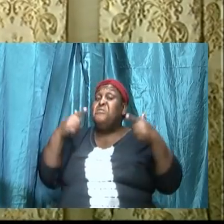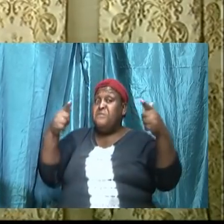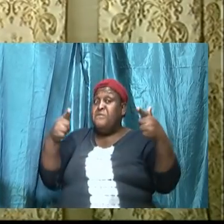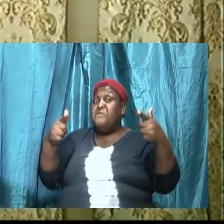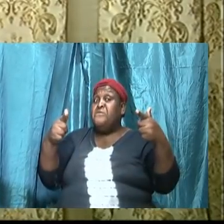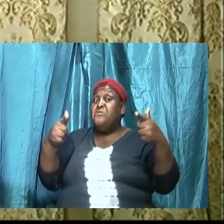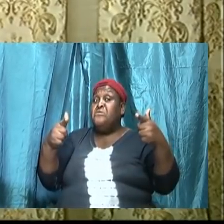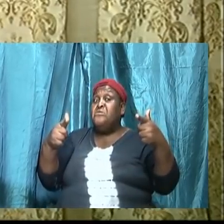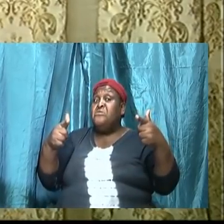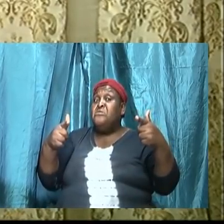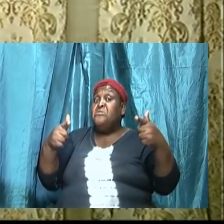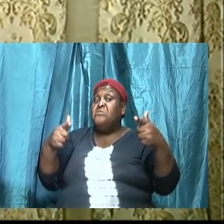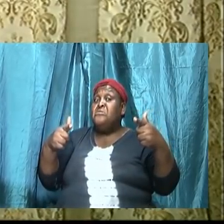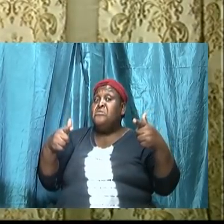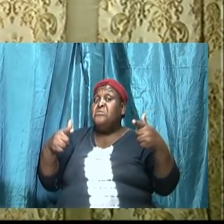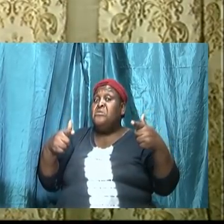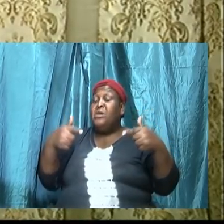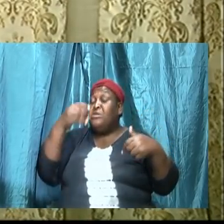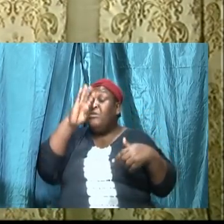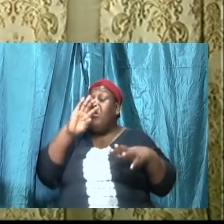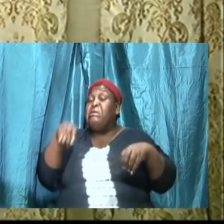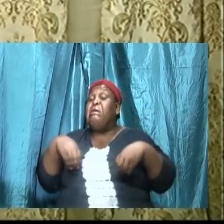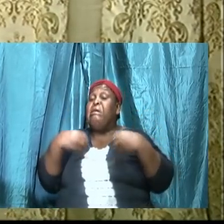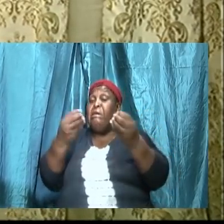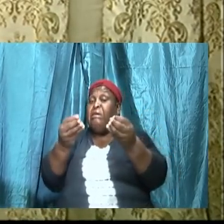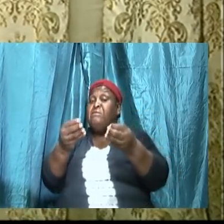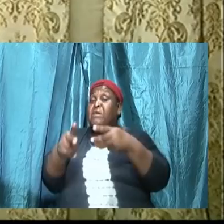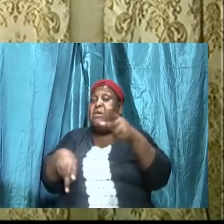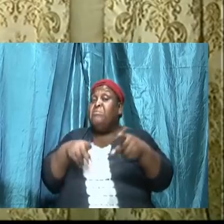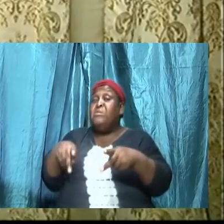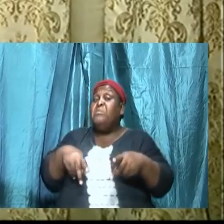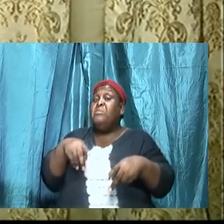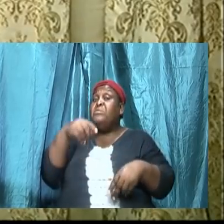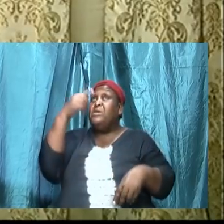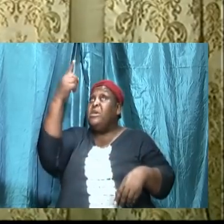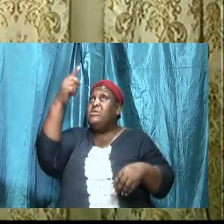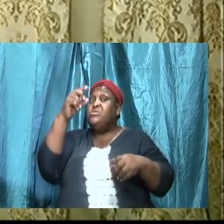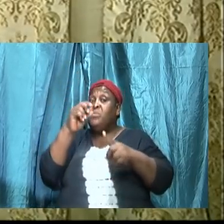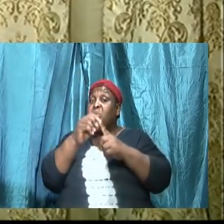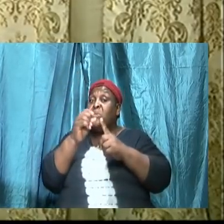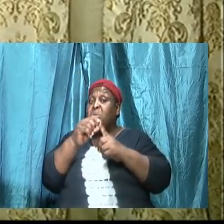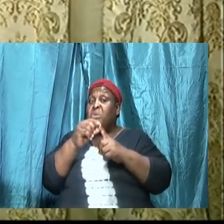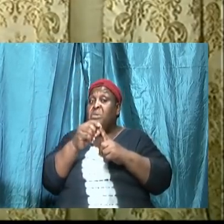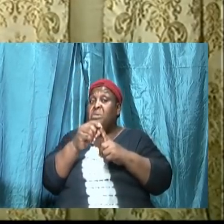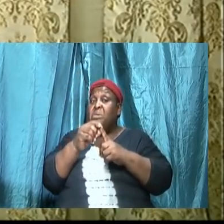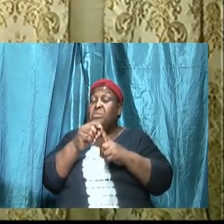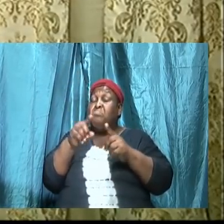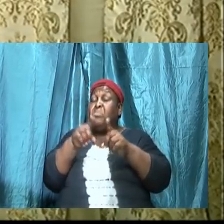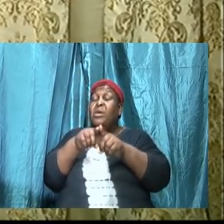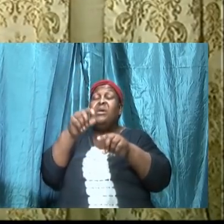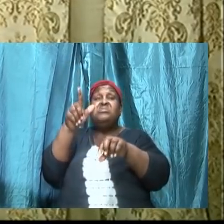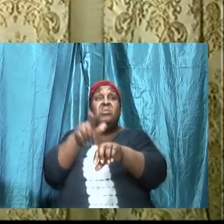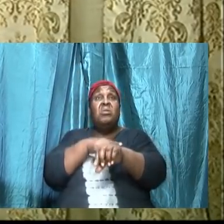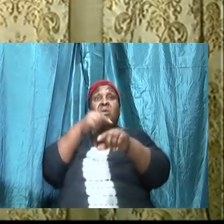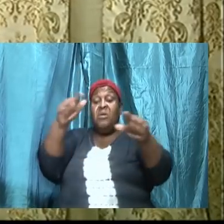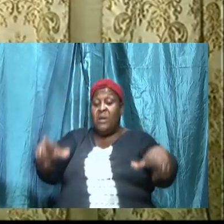And he gave them his word. And so long as they walked in the word,